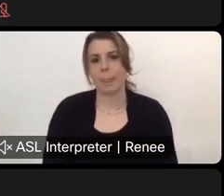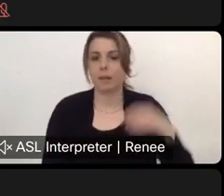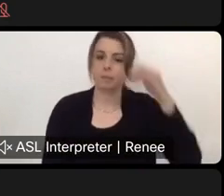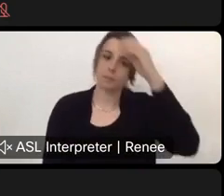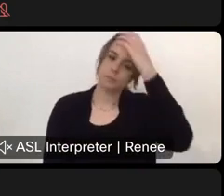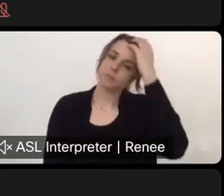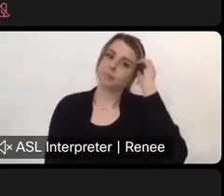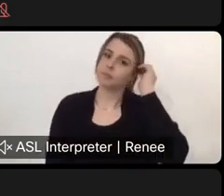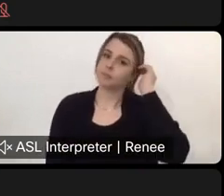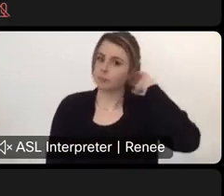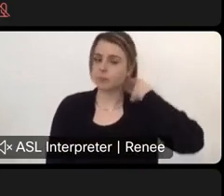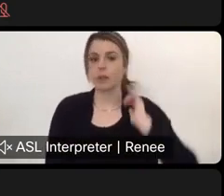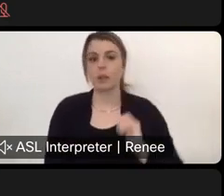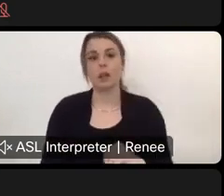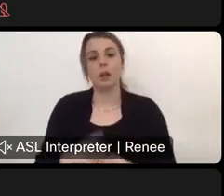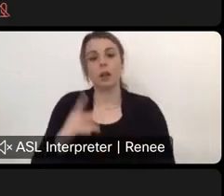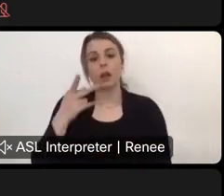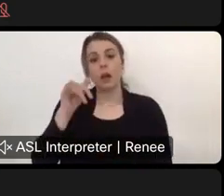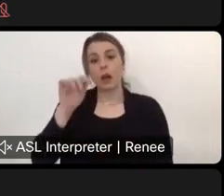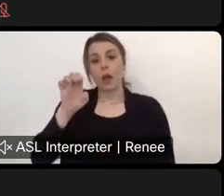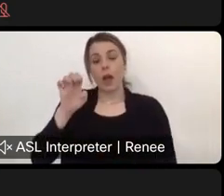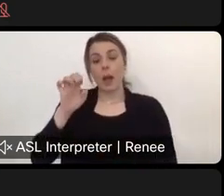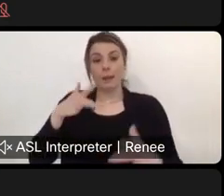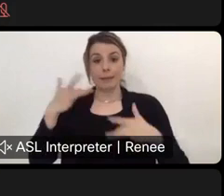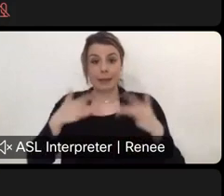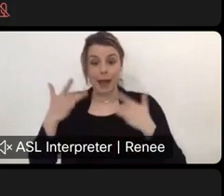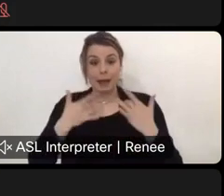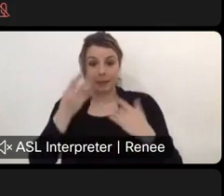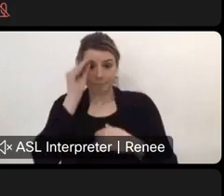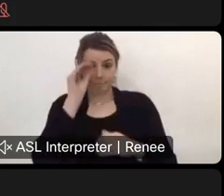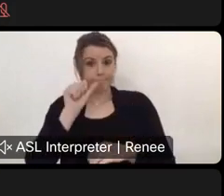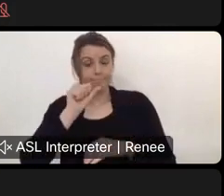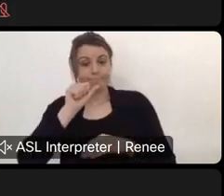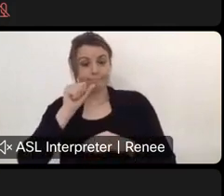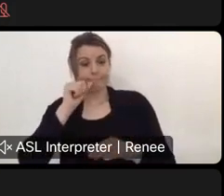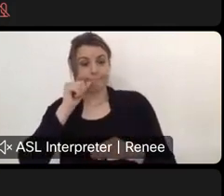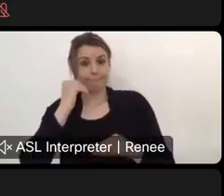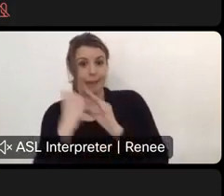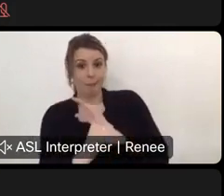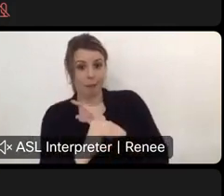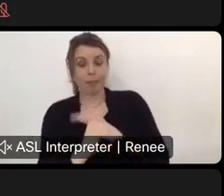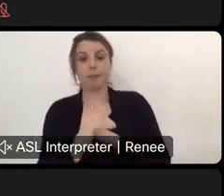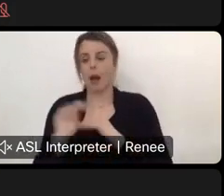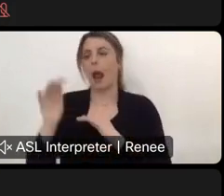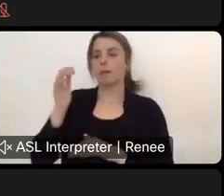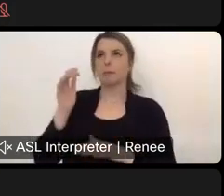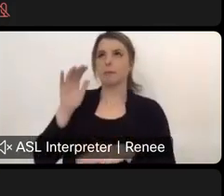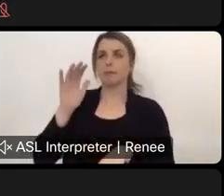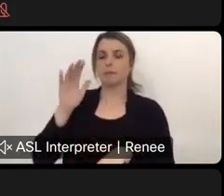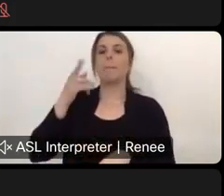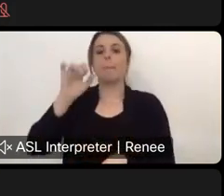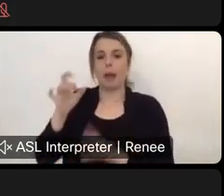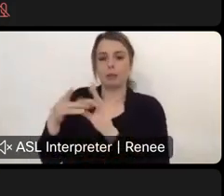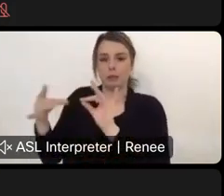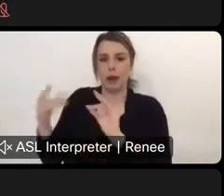Um, page says, I'm excited to send you what's reasonable. Um, wanted to attend this meeting